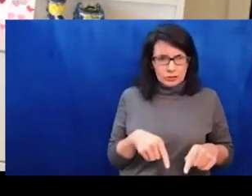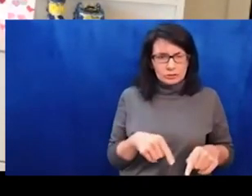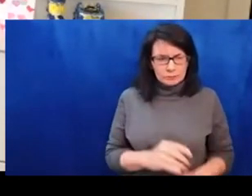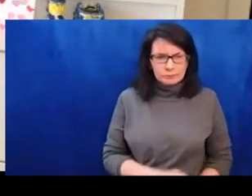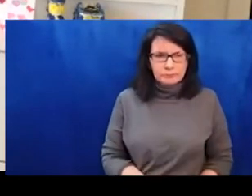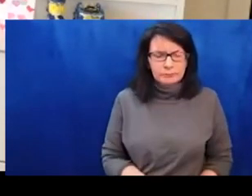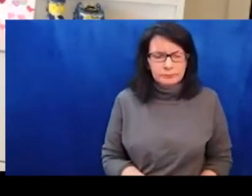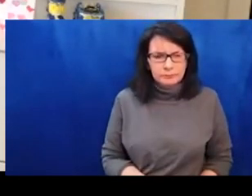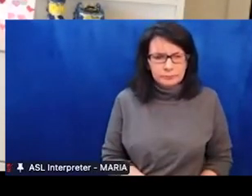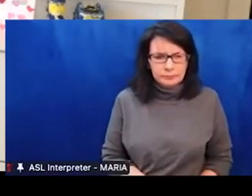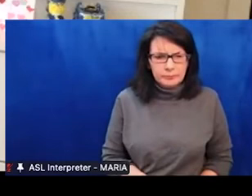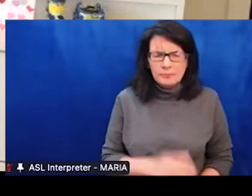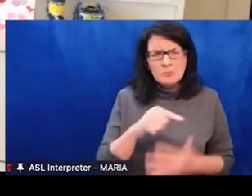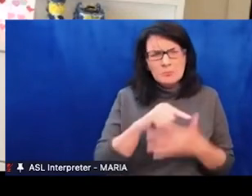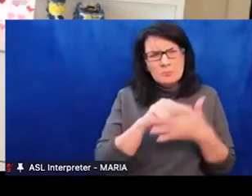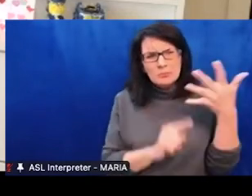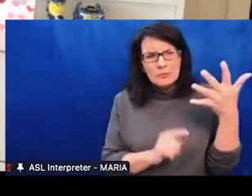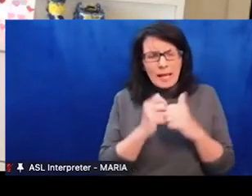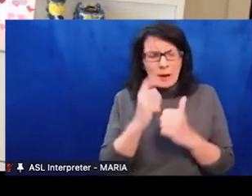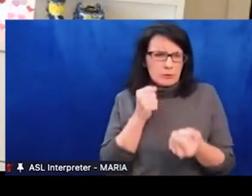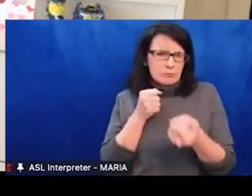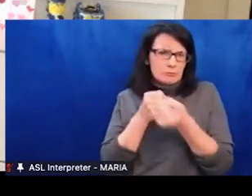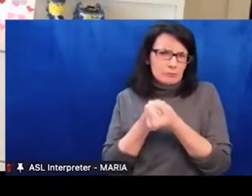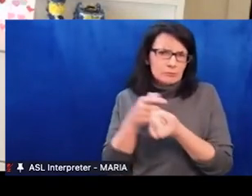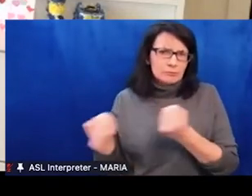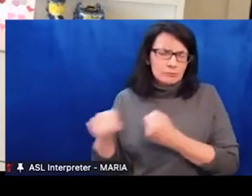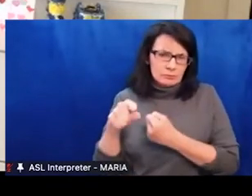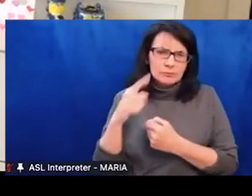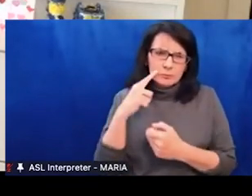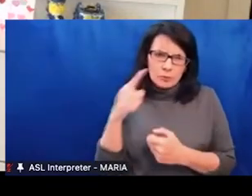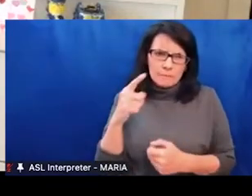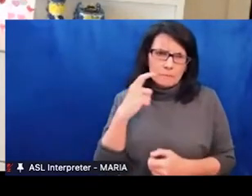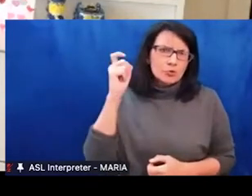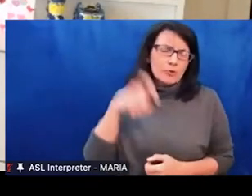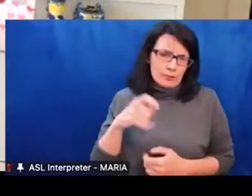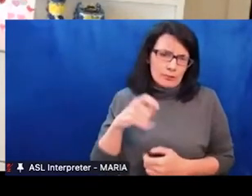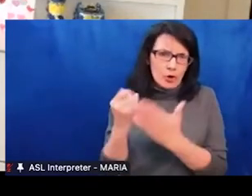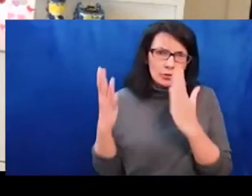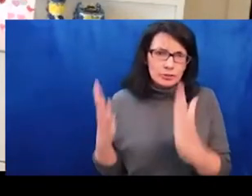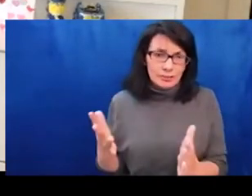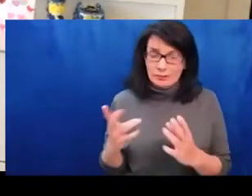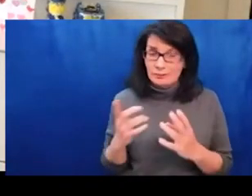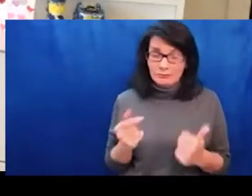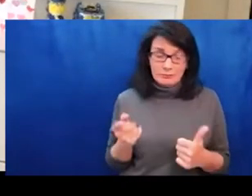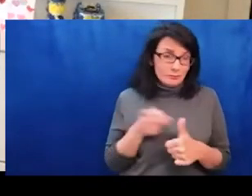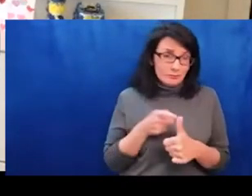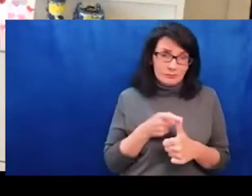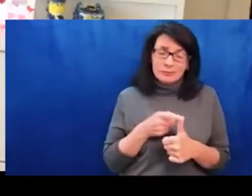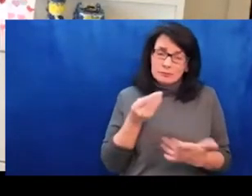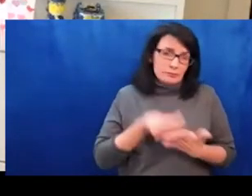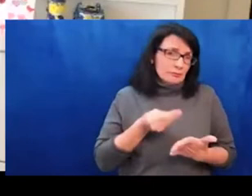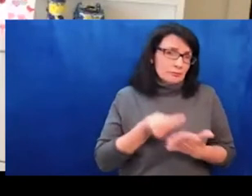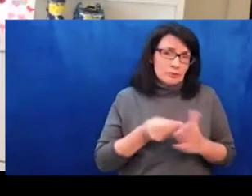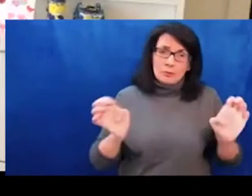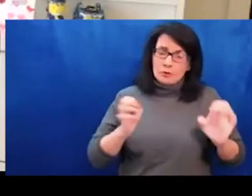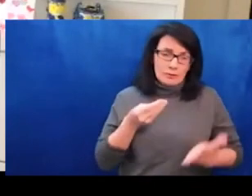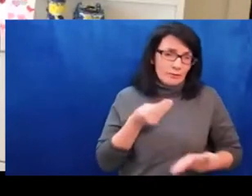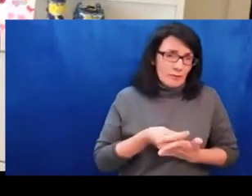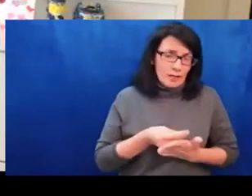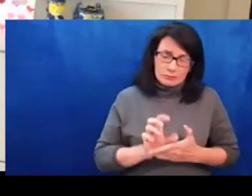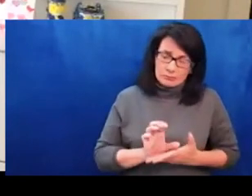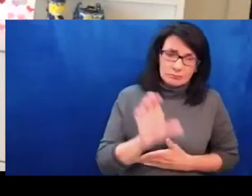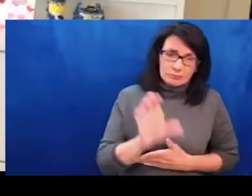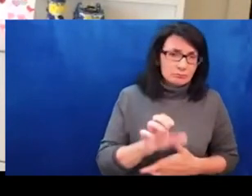the Human Rights Council during the interactive dialogue this week, where we stress the importance of having artists recognized as particularly at-risk